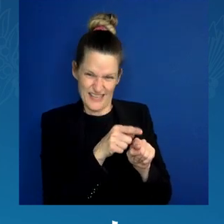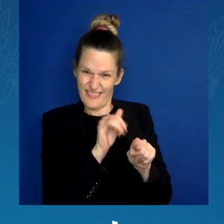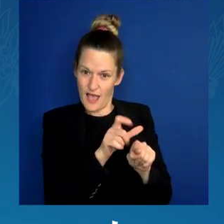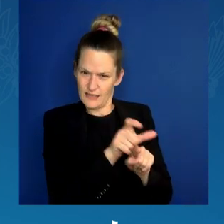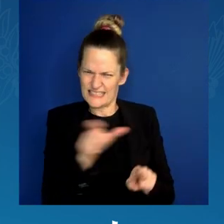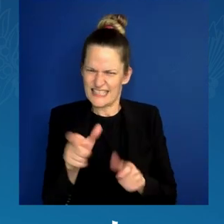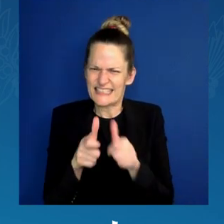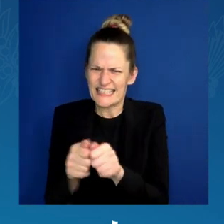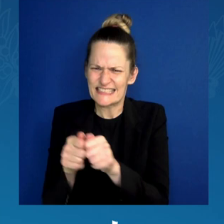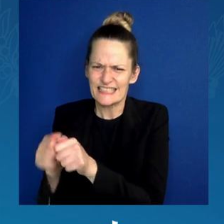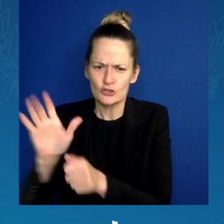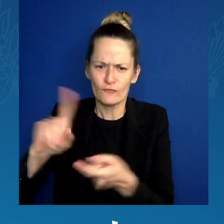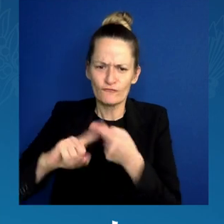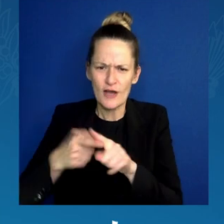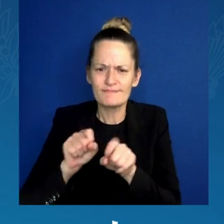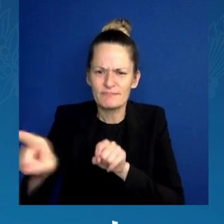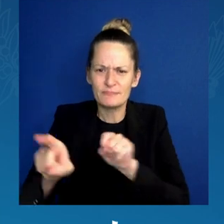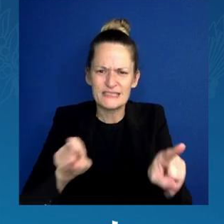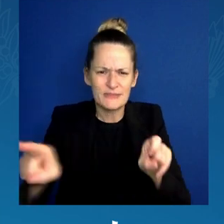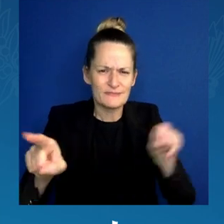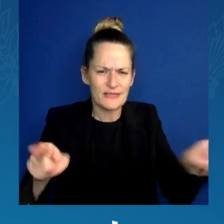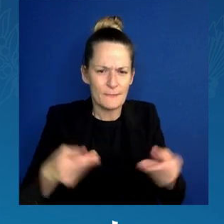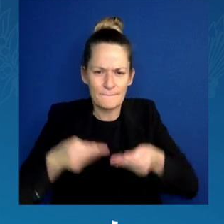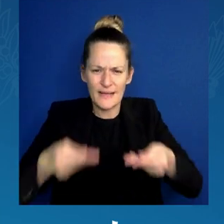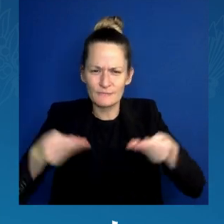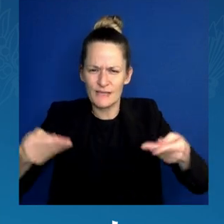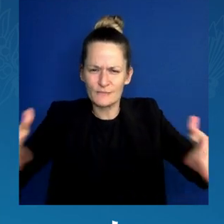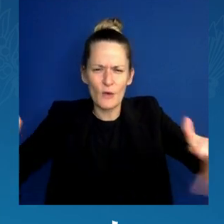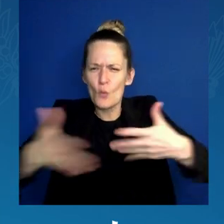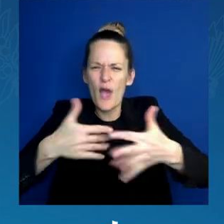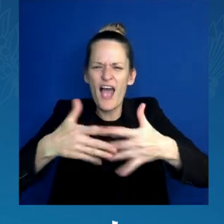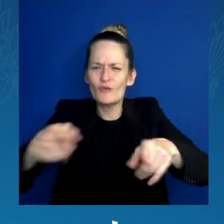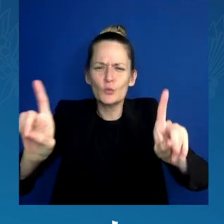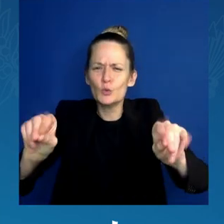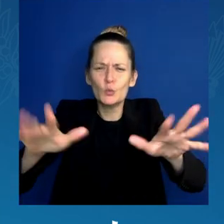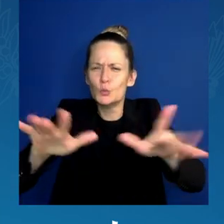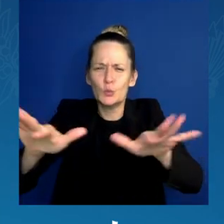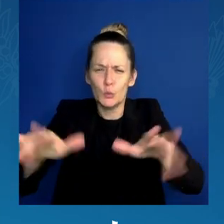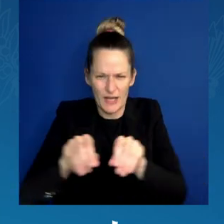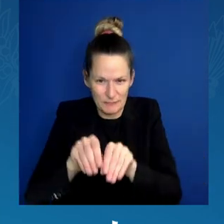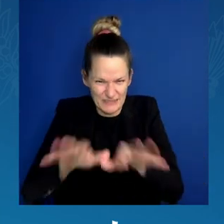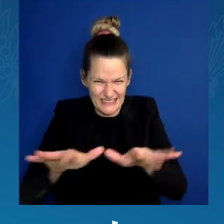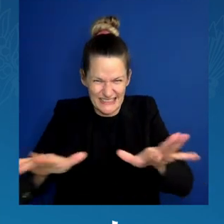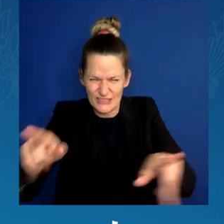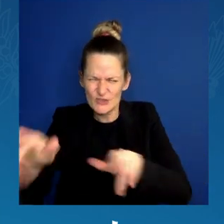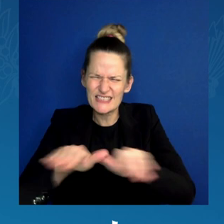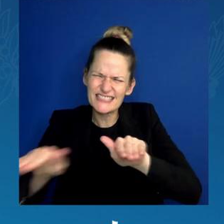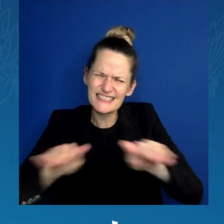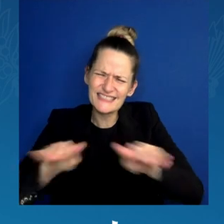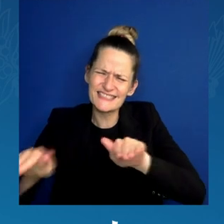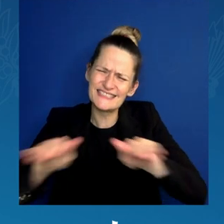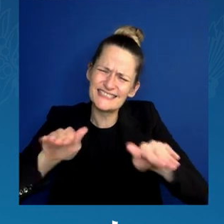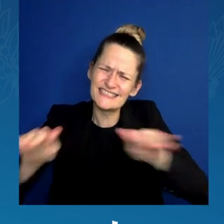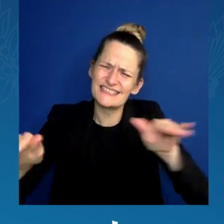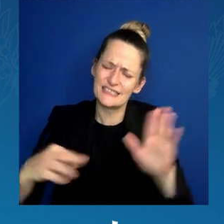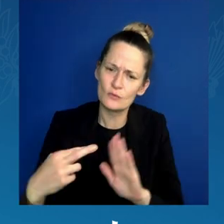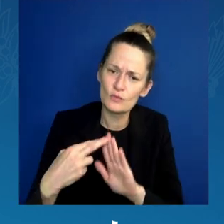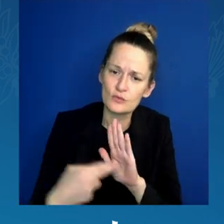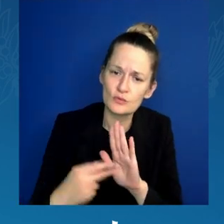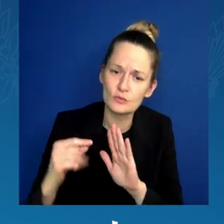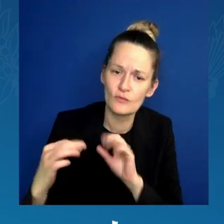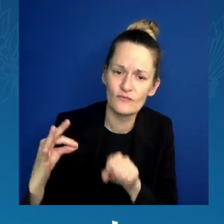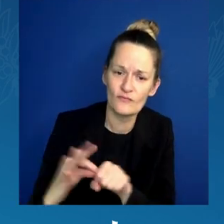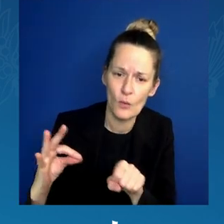stuff. Do what you do. And carry your voices. Carry